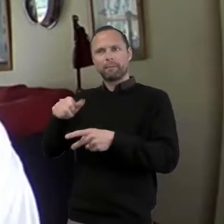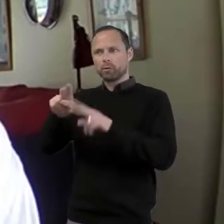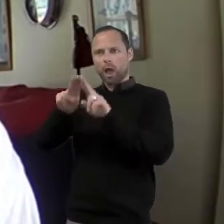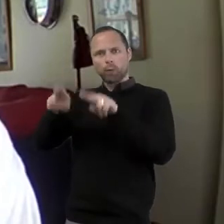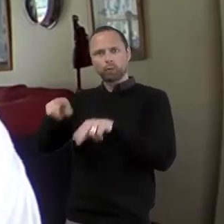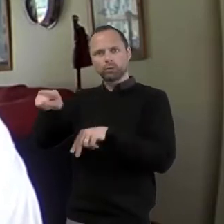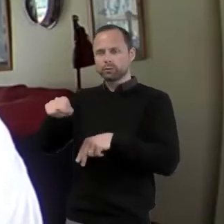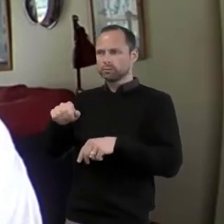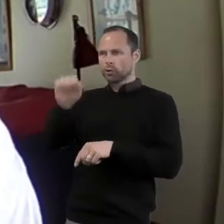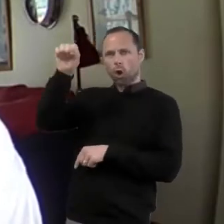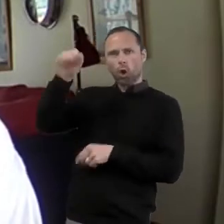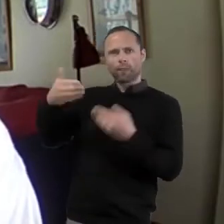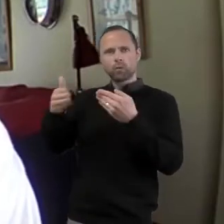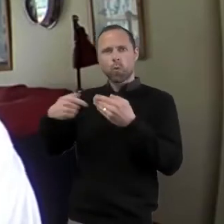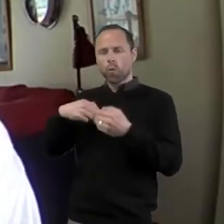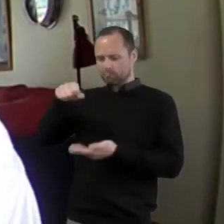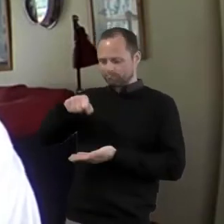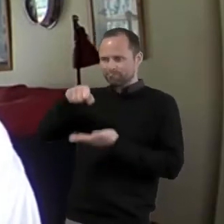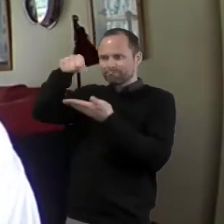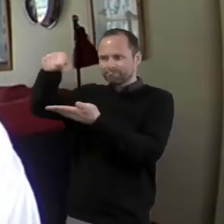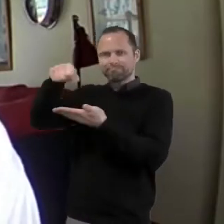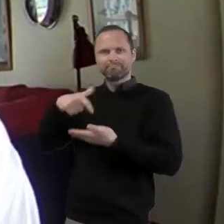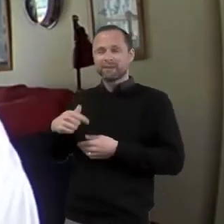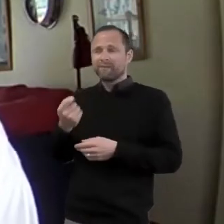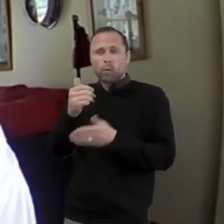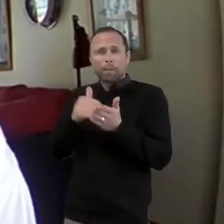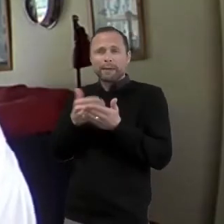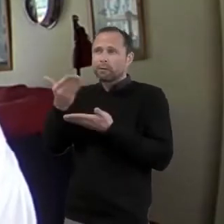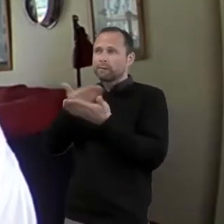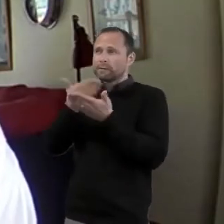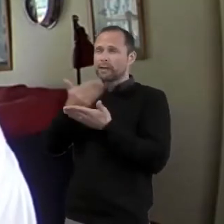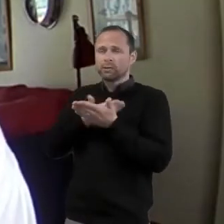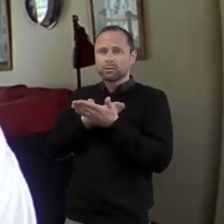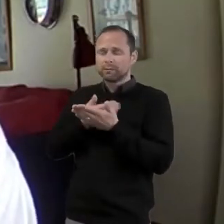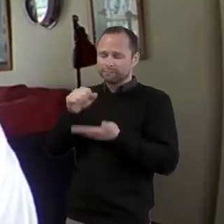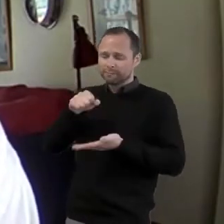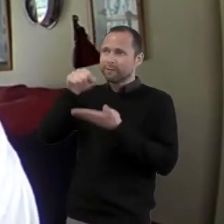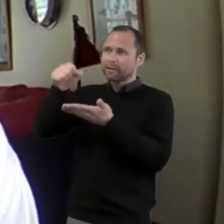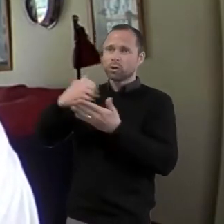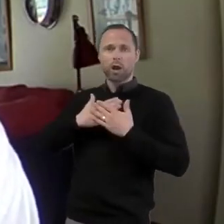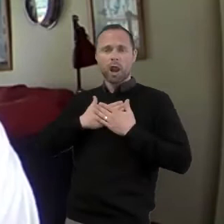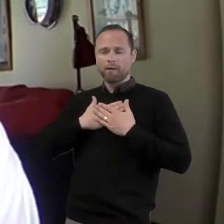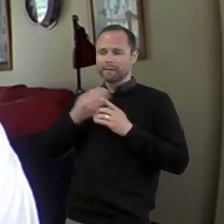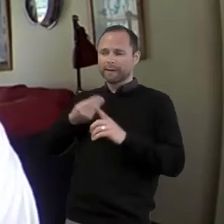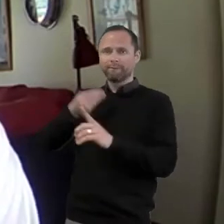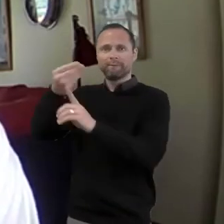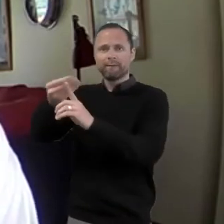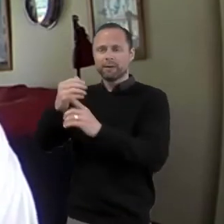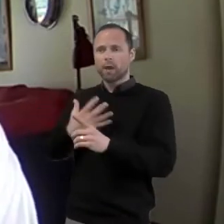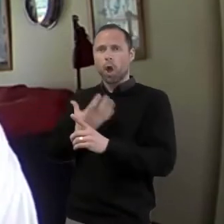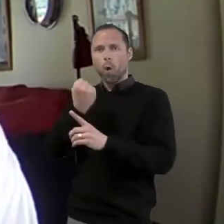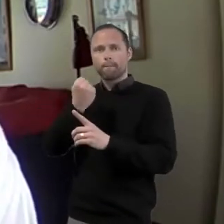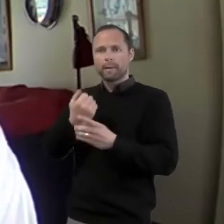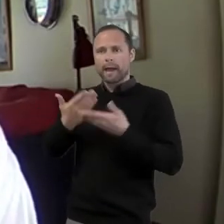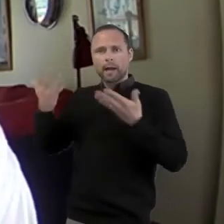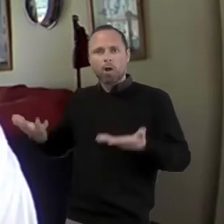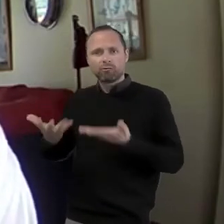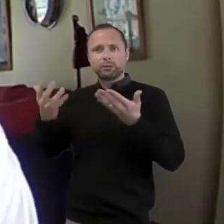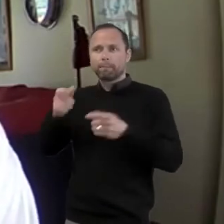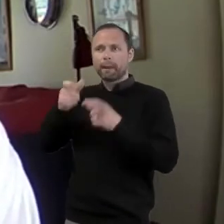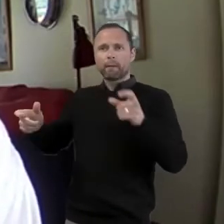people where they were just for a few minutes to pass on some love, hope and encouragement.